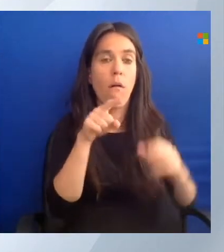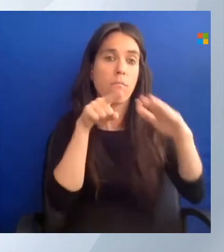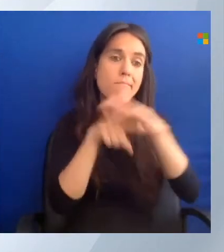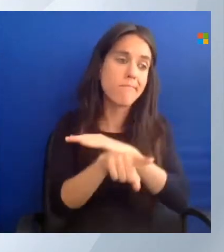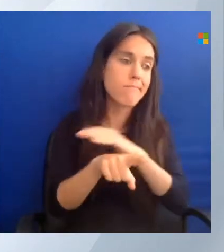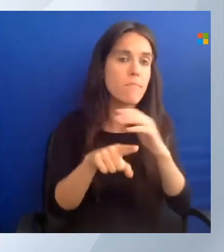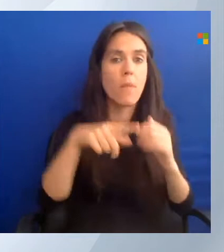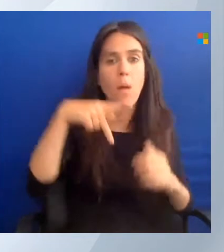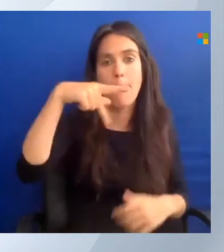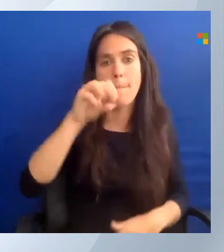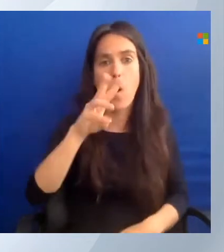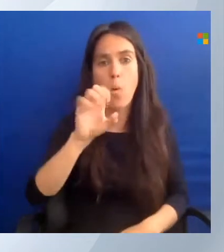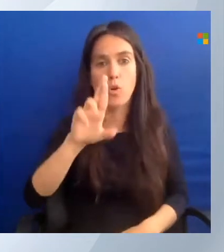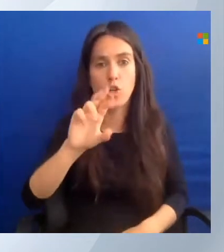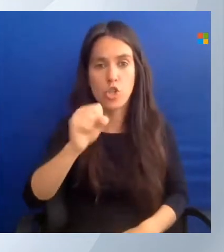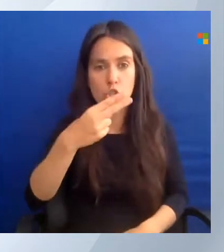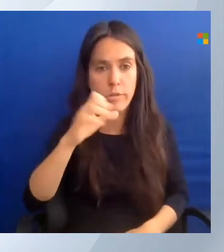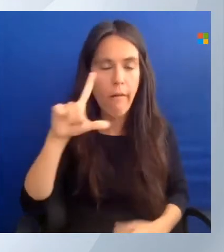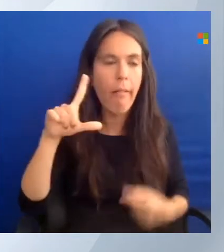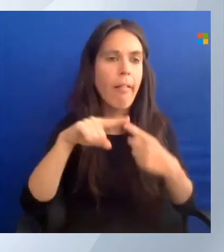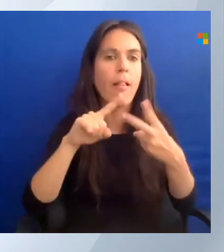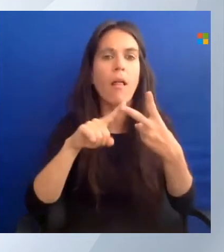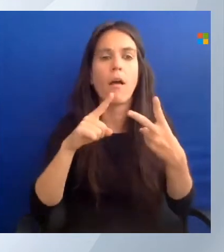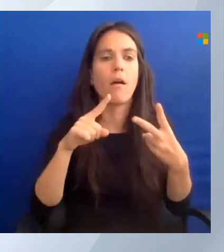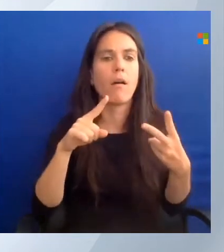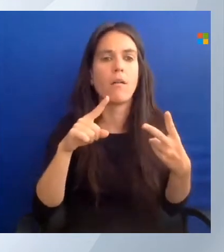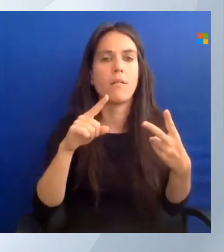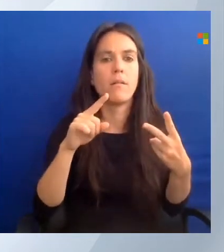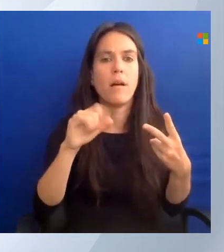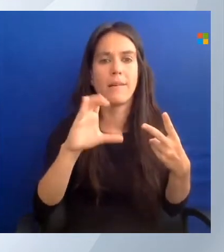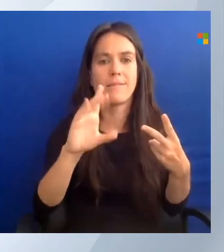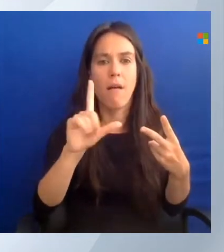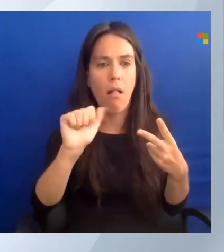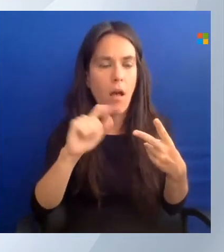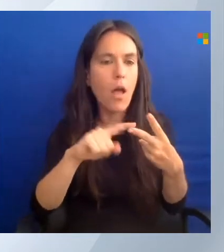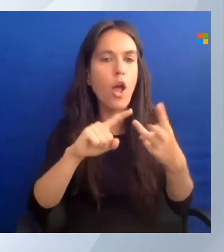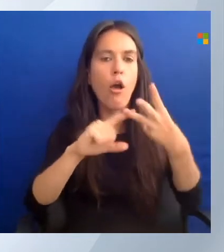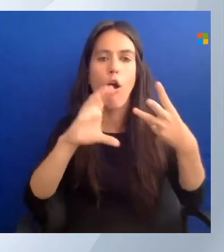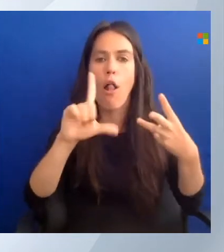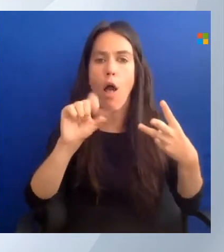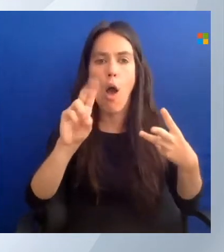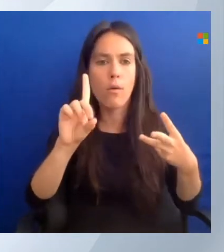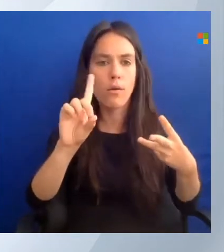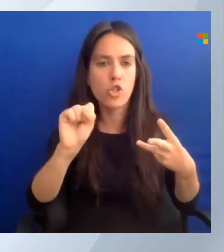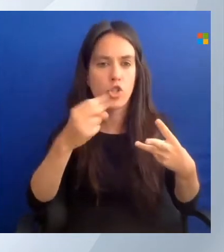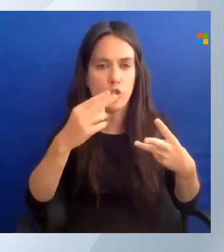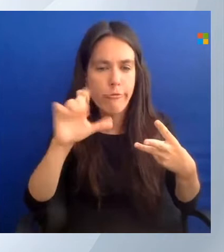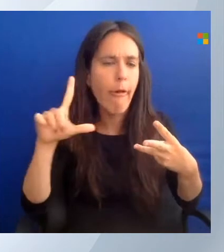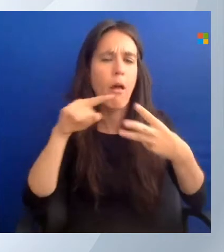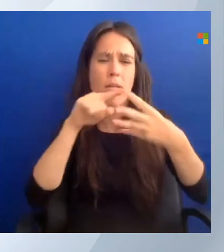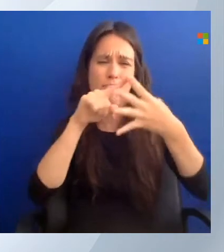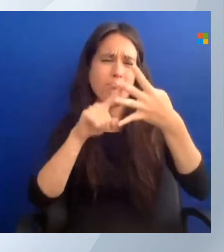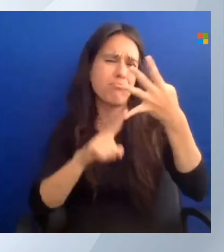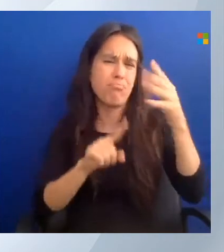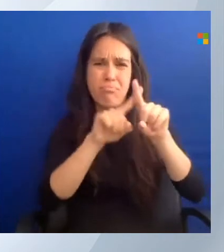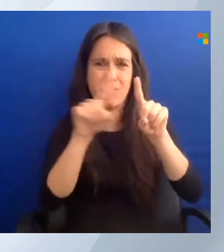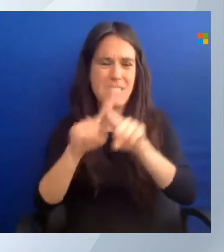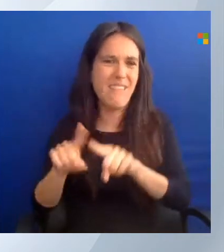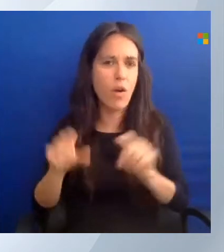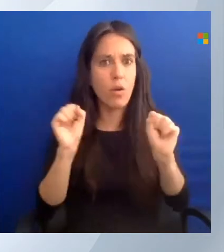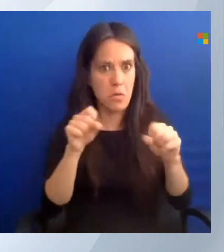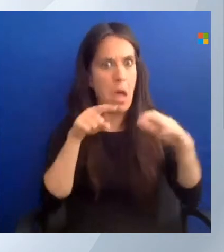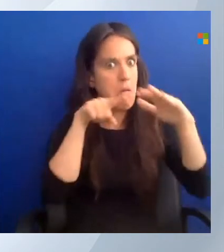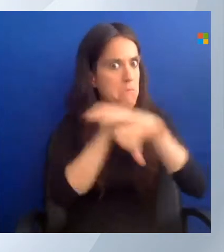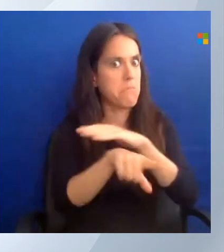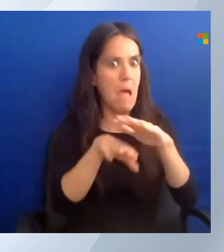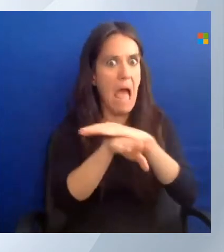AZCLI, through the Cloud Shell, or through Azure DevOps, through GitHub Actions. A